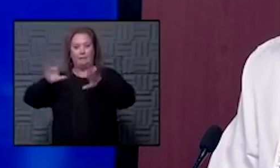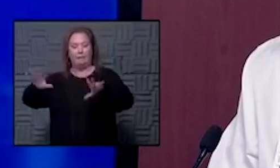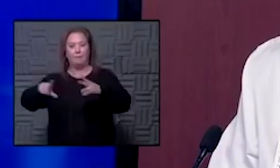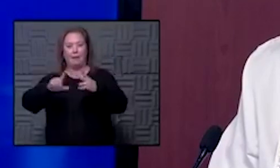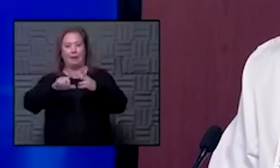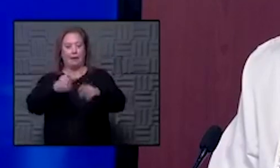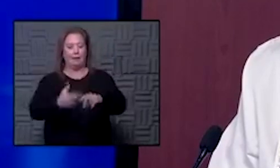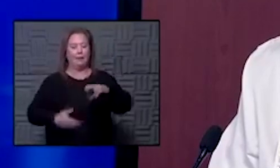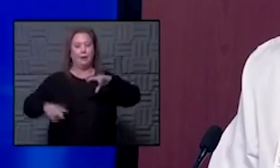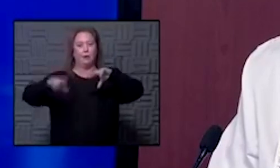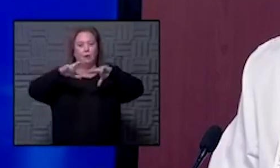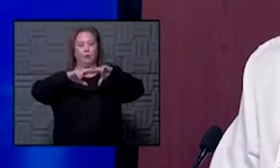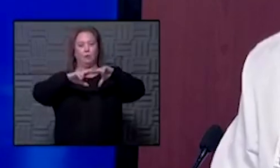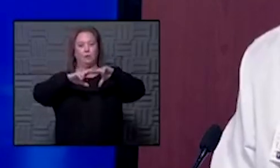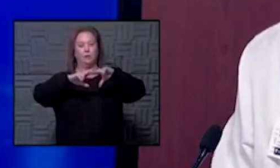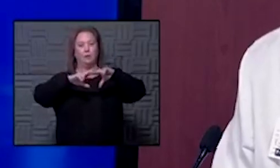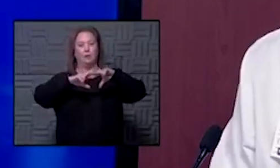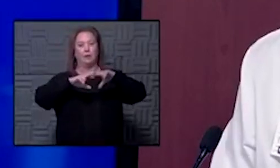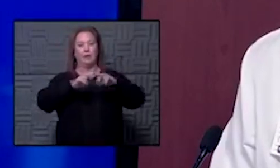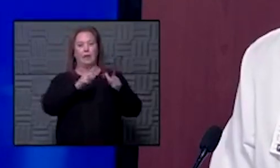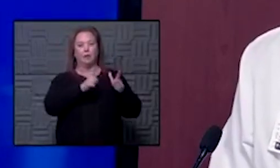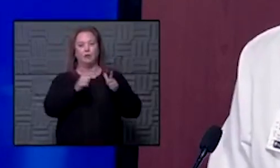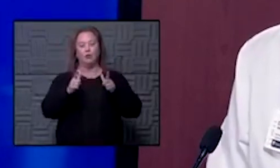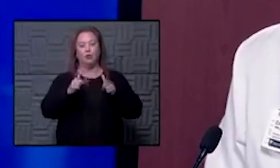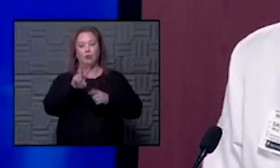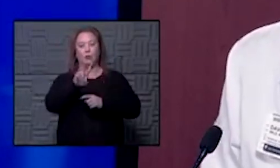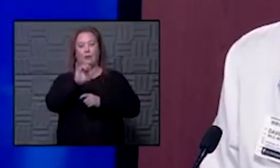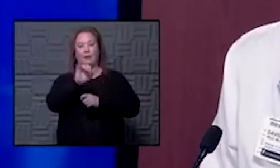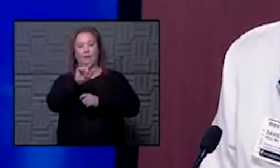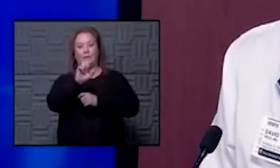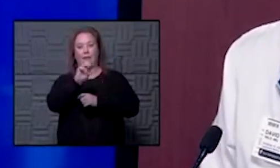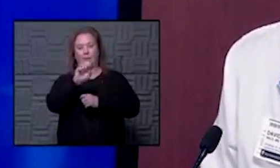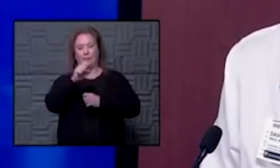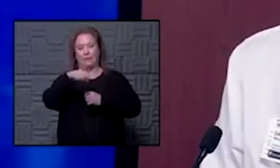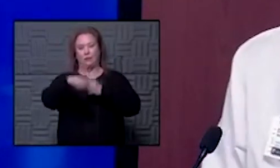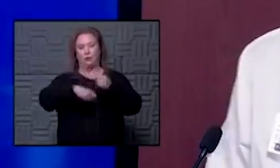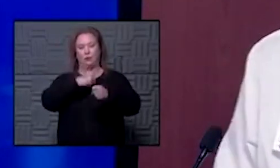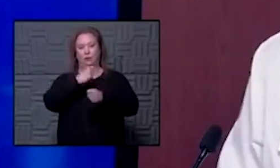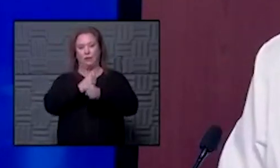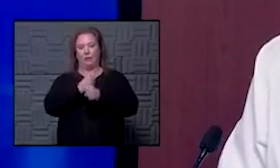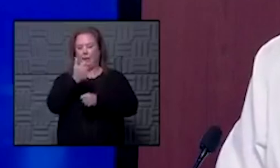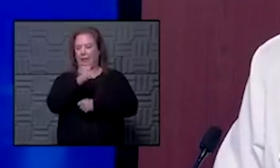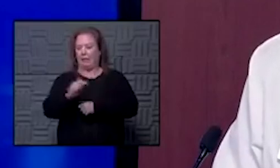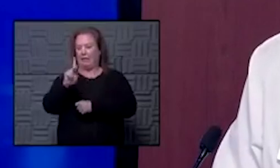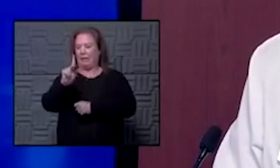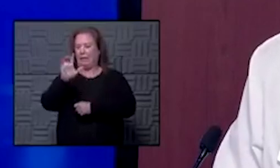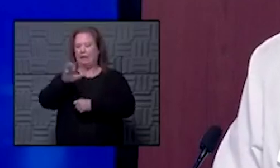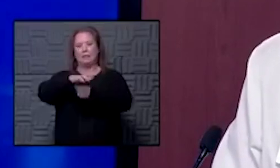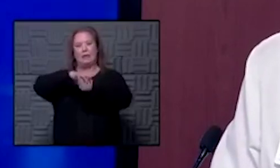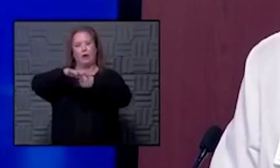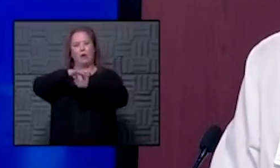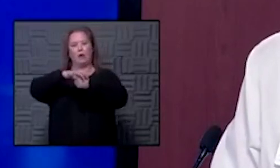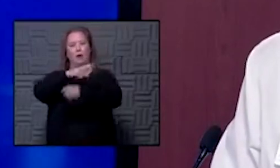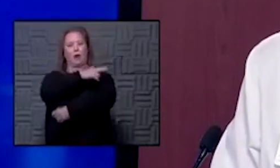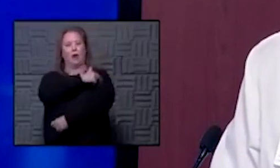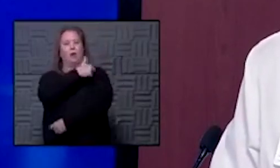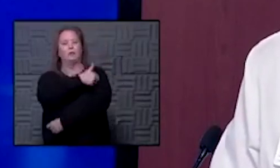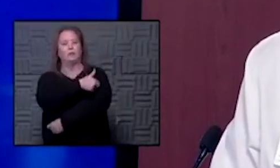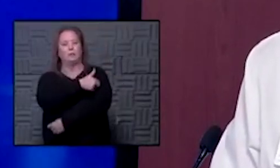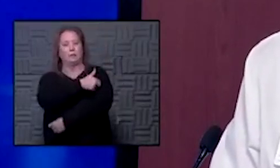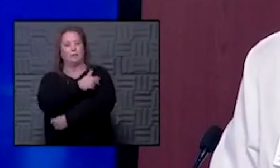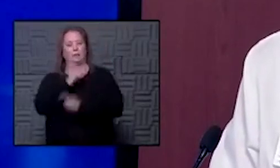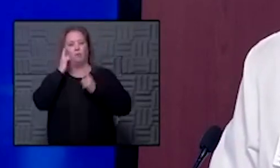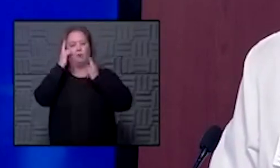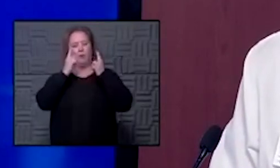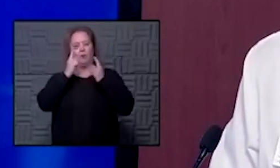the increase in shooting victims this year um i was wondering if any of the kansas city area hospitals have you know